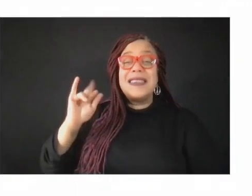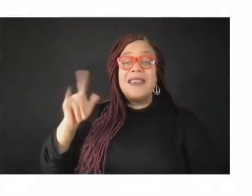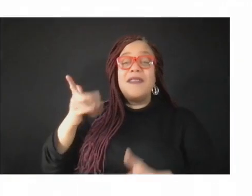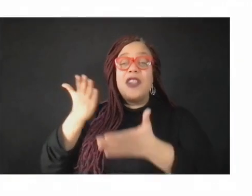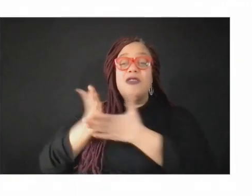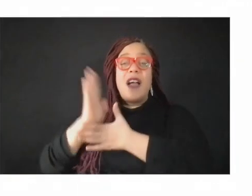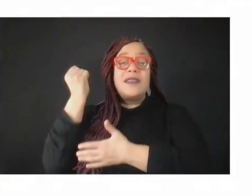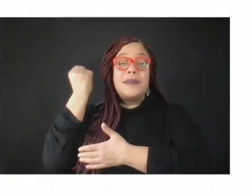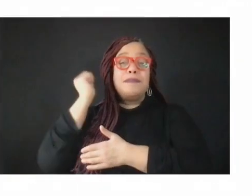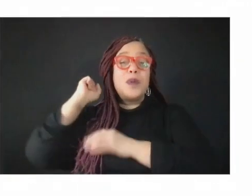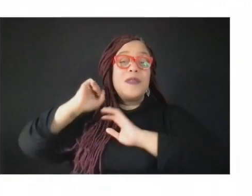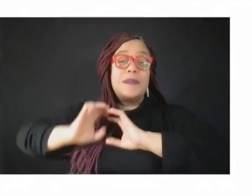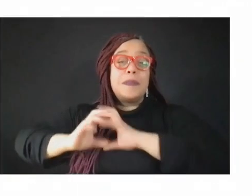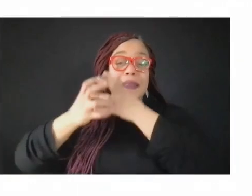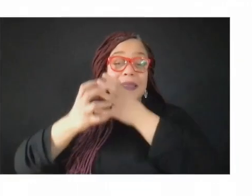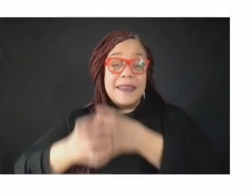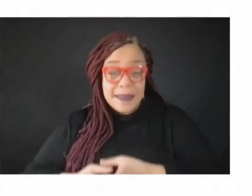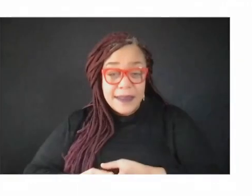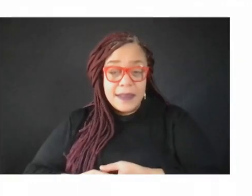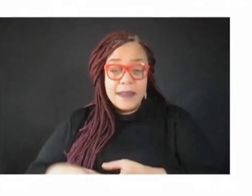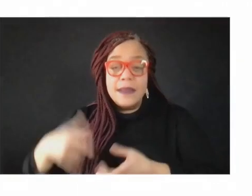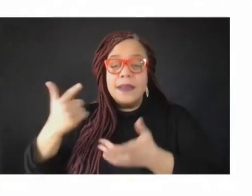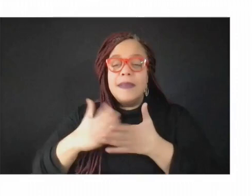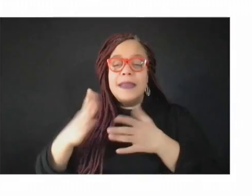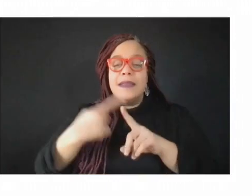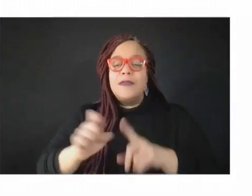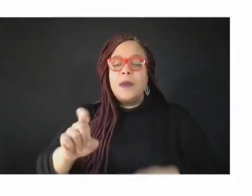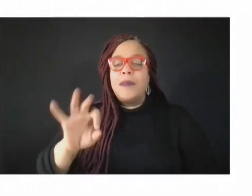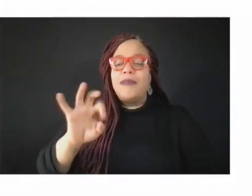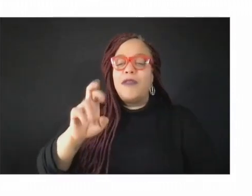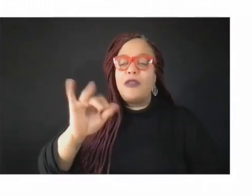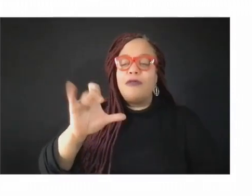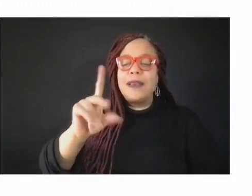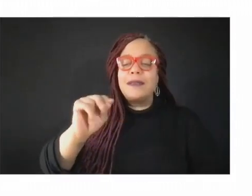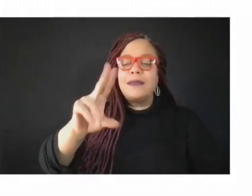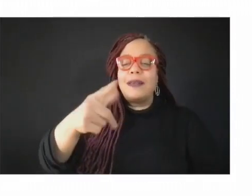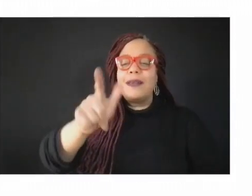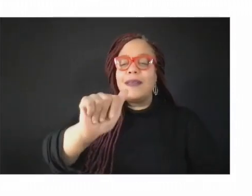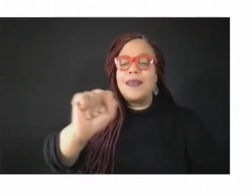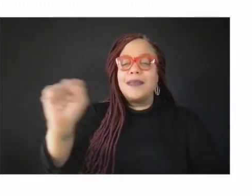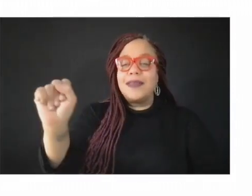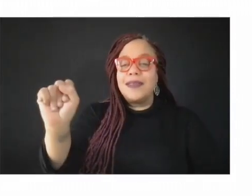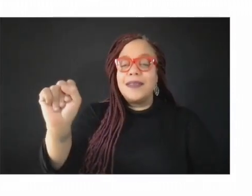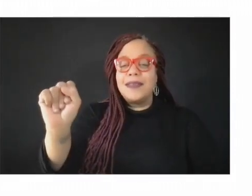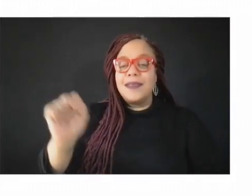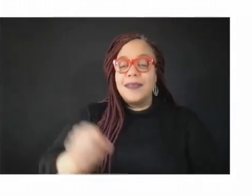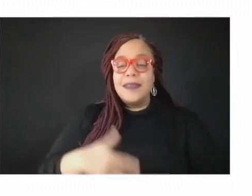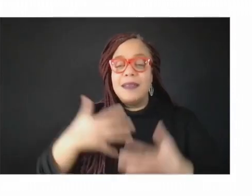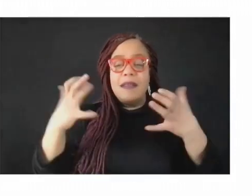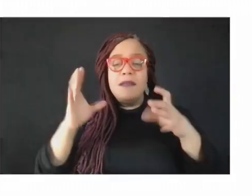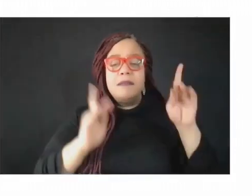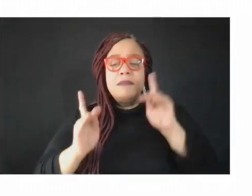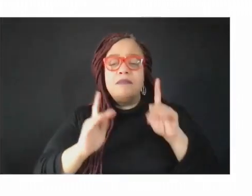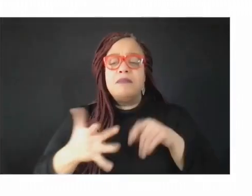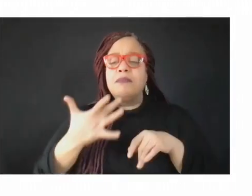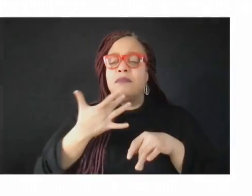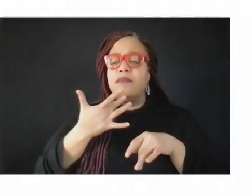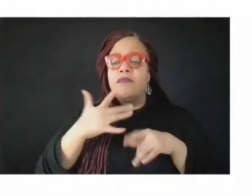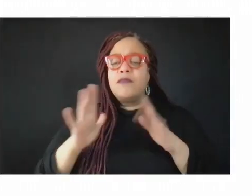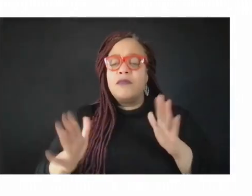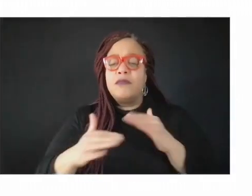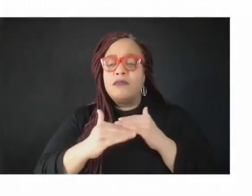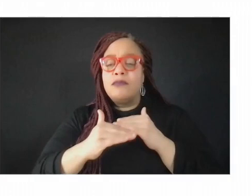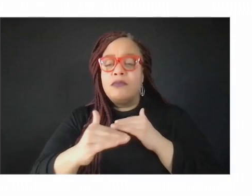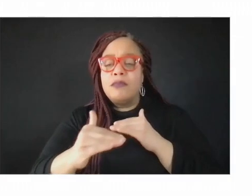from Frederick Douglass. There are a lot of folks out there that want to keep the waters calm. There is no way we can keep these waters calm in the